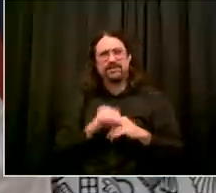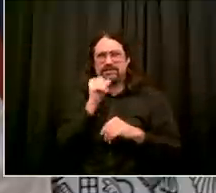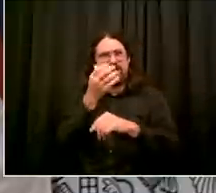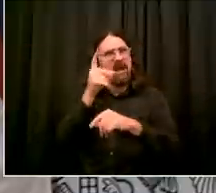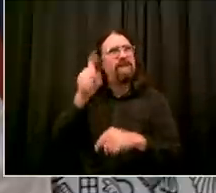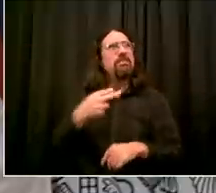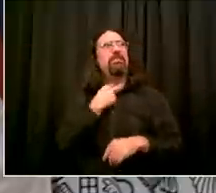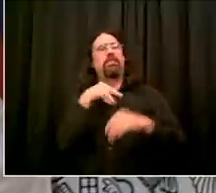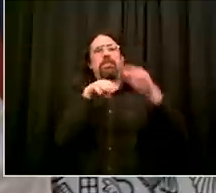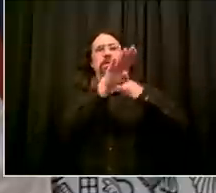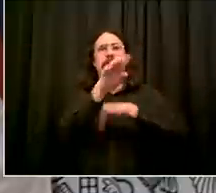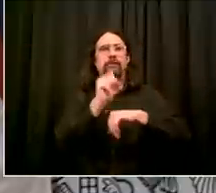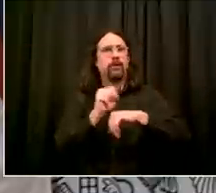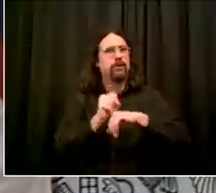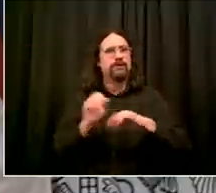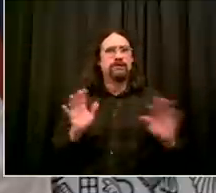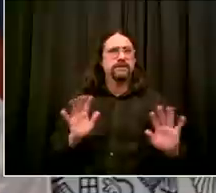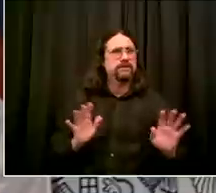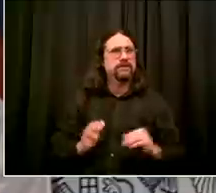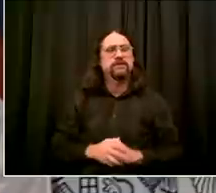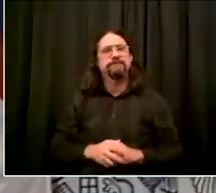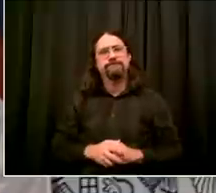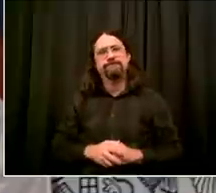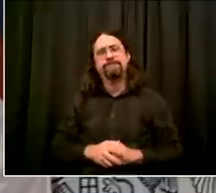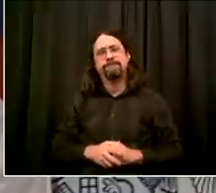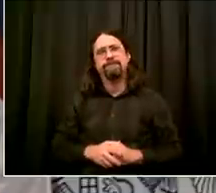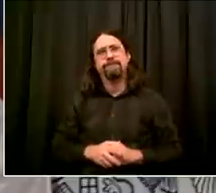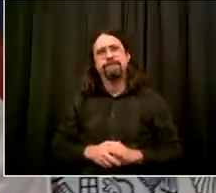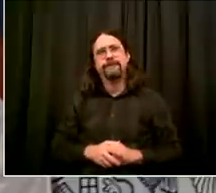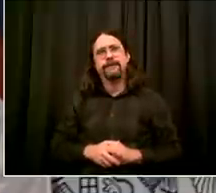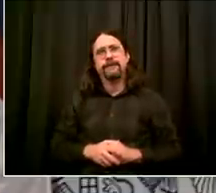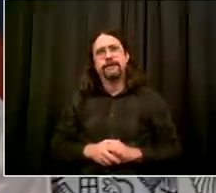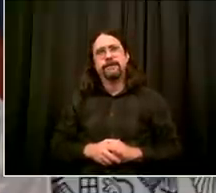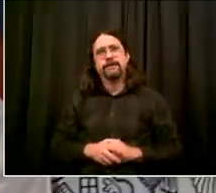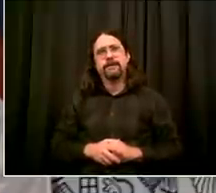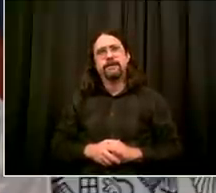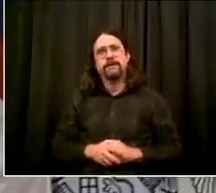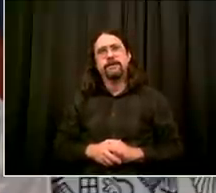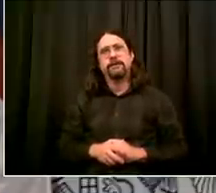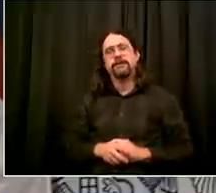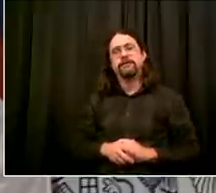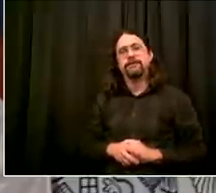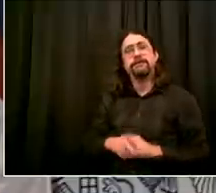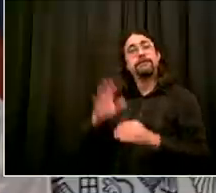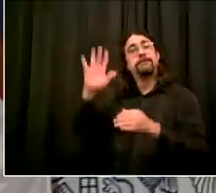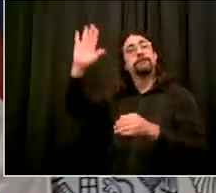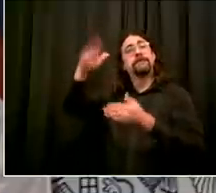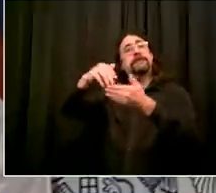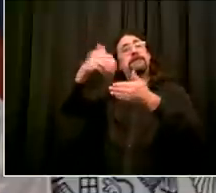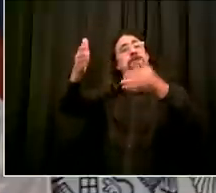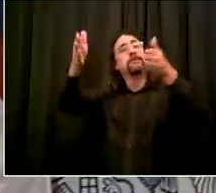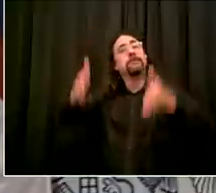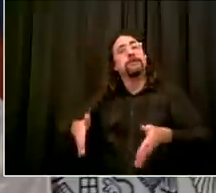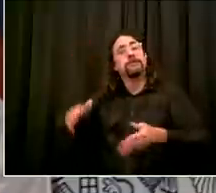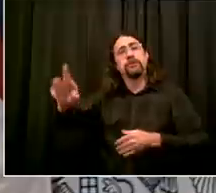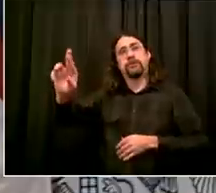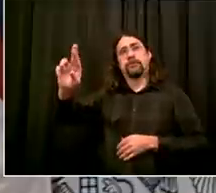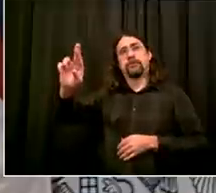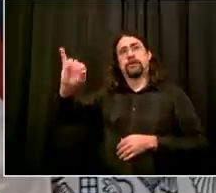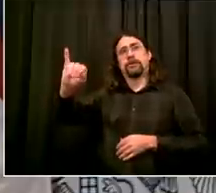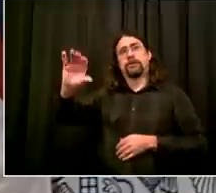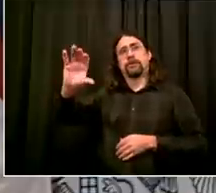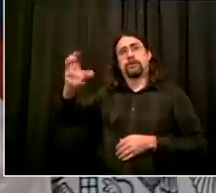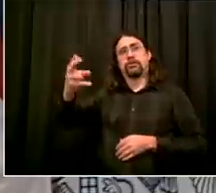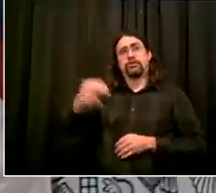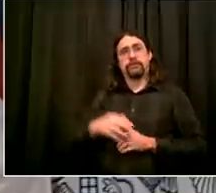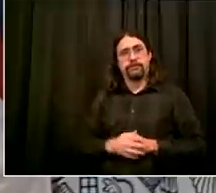good morning to everybody on the call mr mayor how you doing rich i'm doing all right um except that i read this